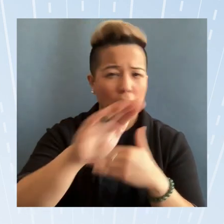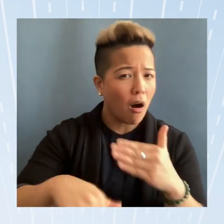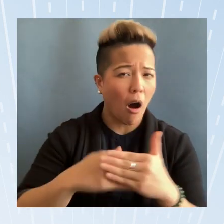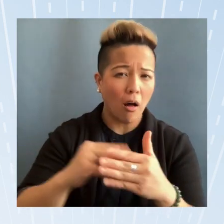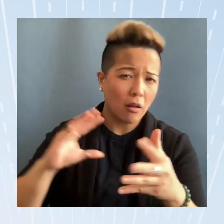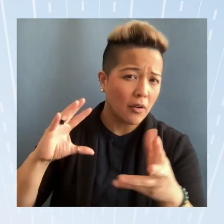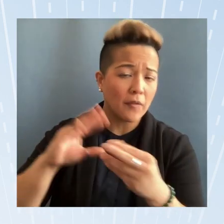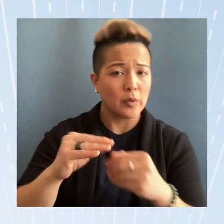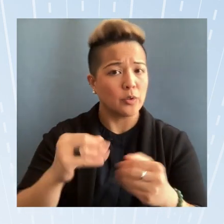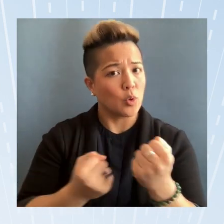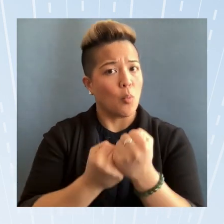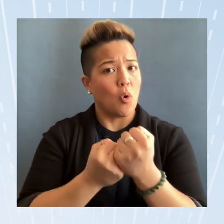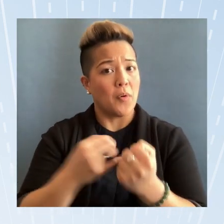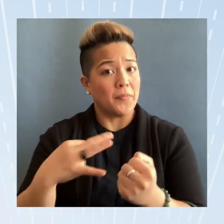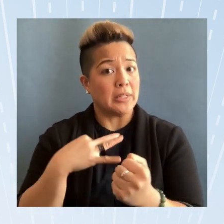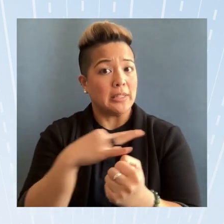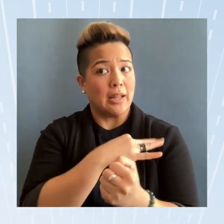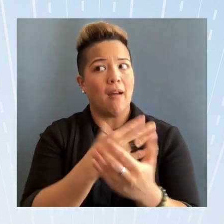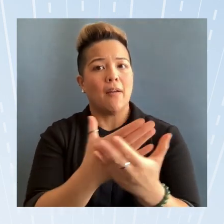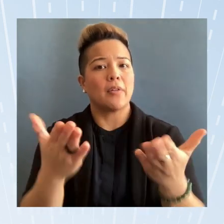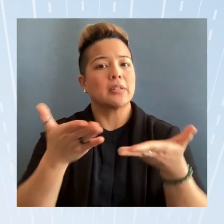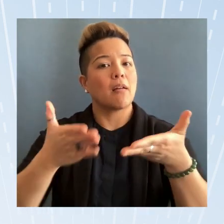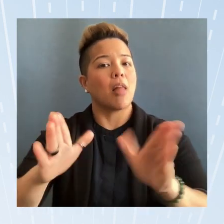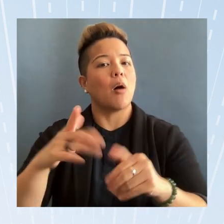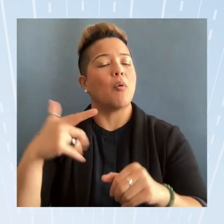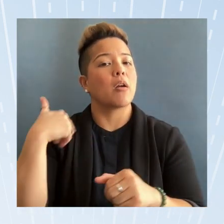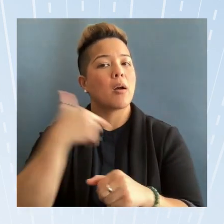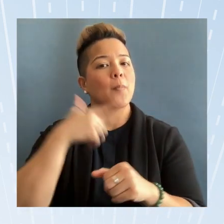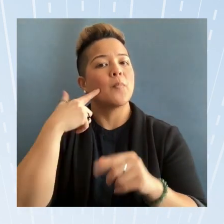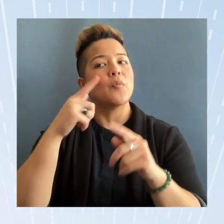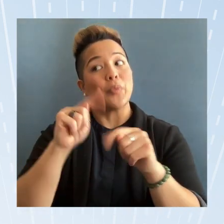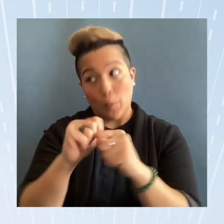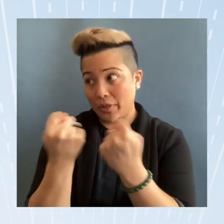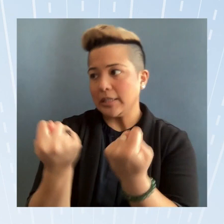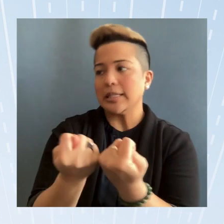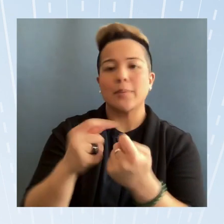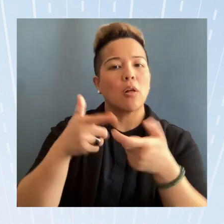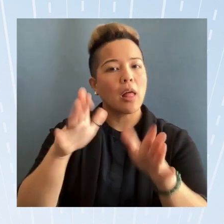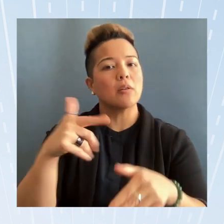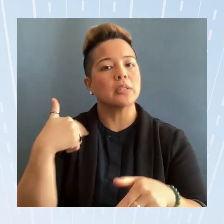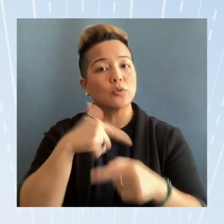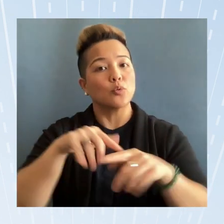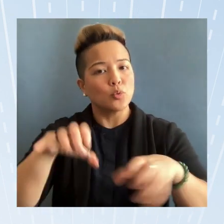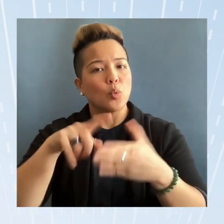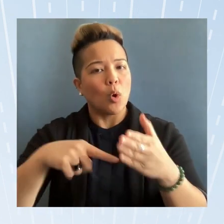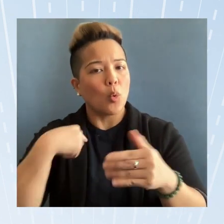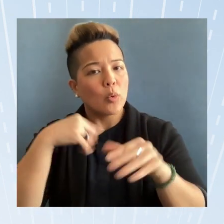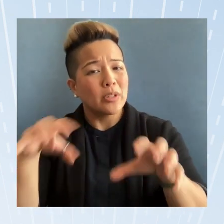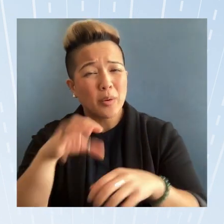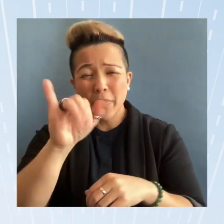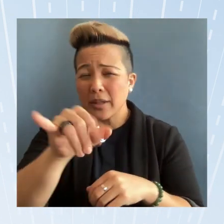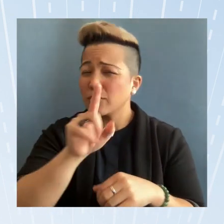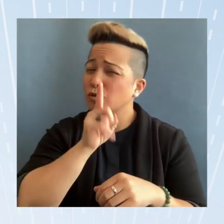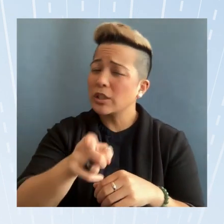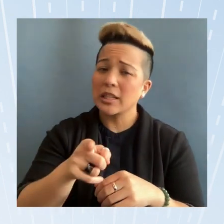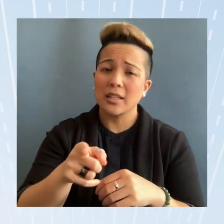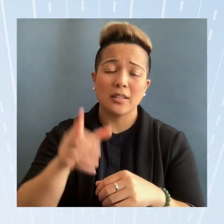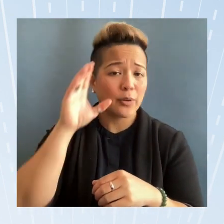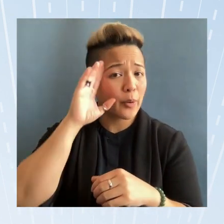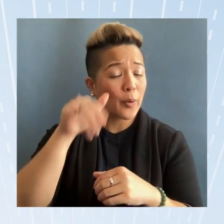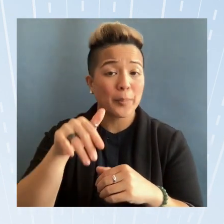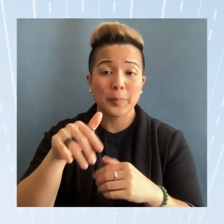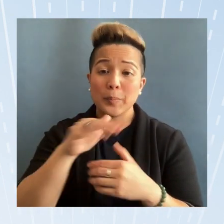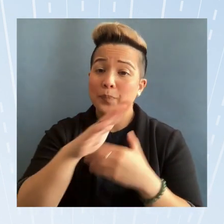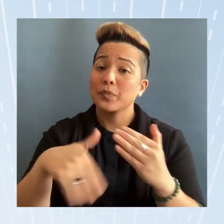of the staff that's allowing us for the team that's allowing us to do what we do and it's really you know all of the